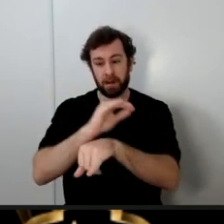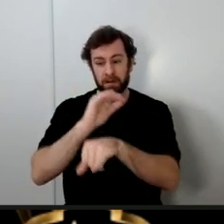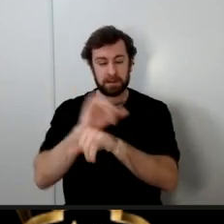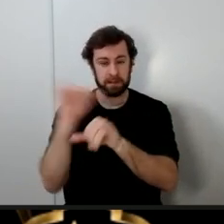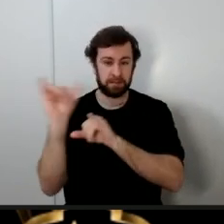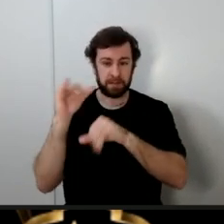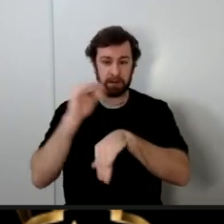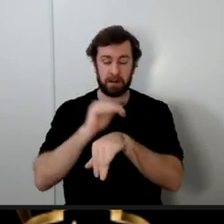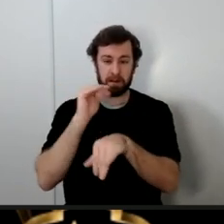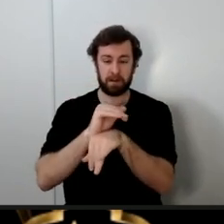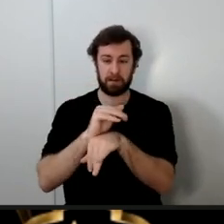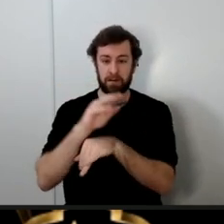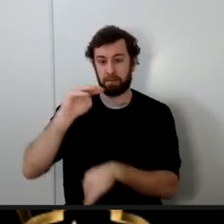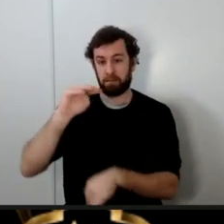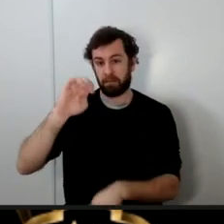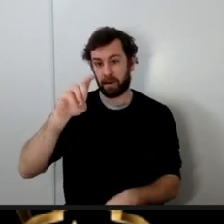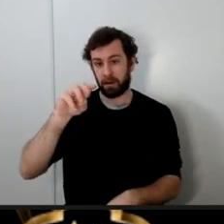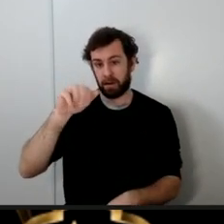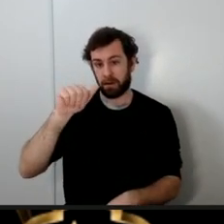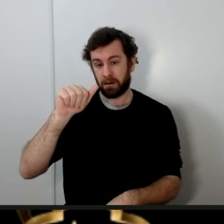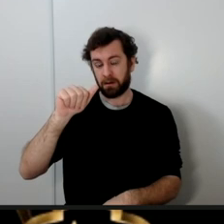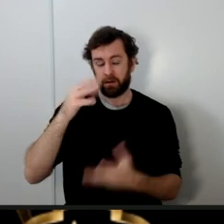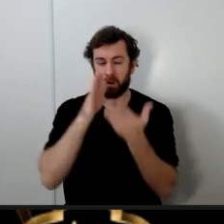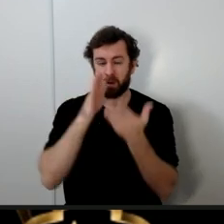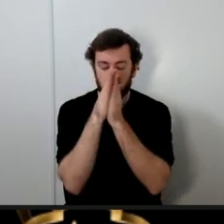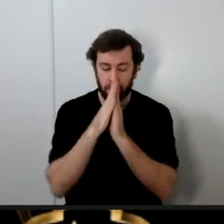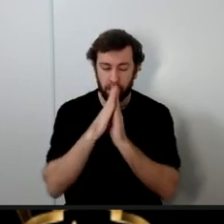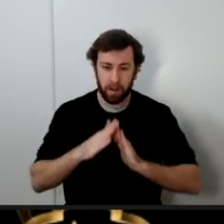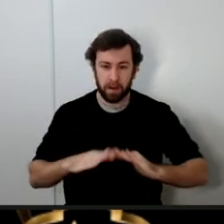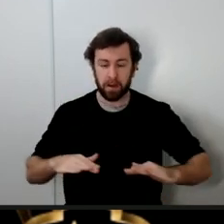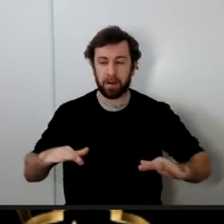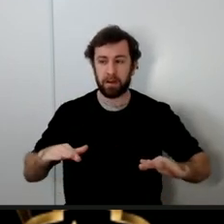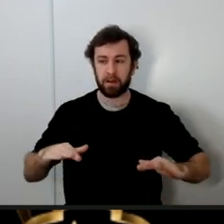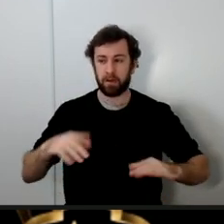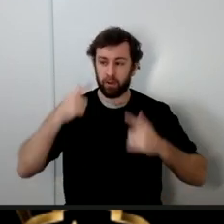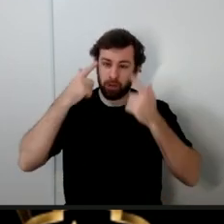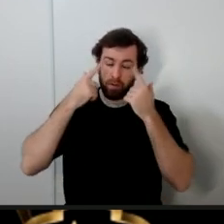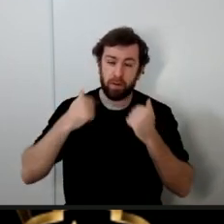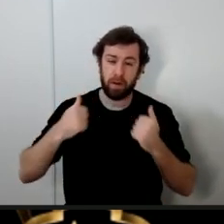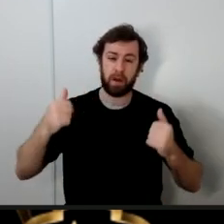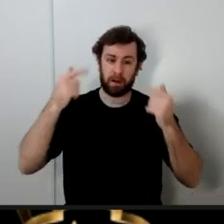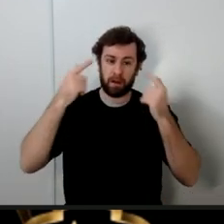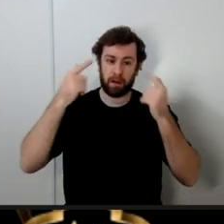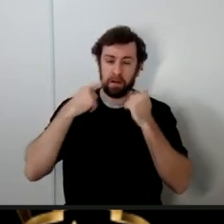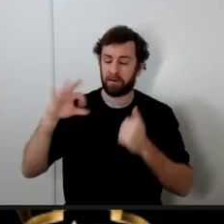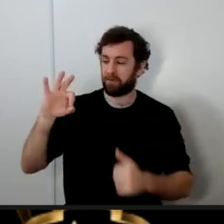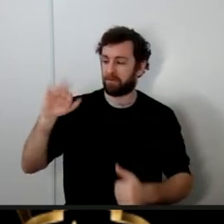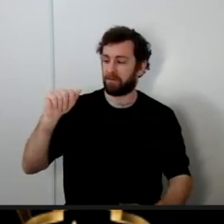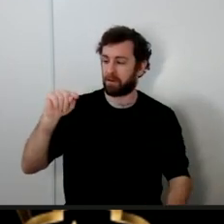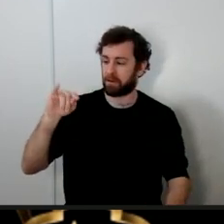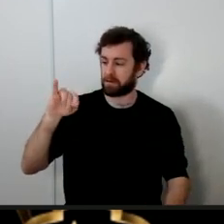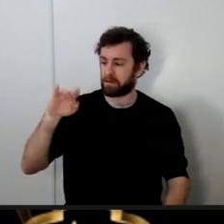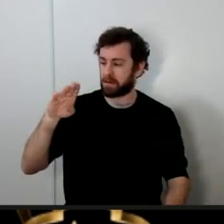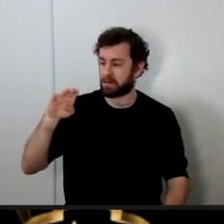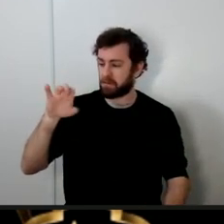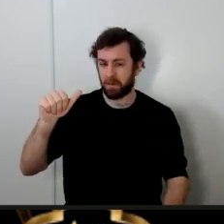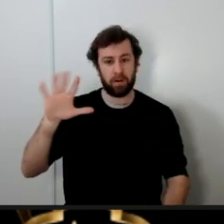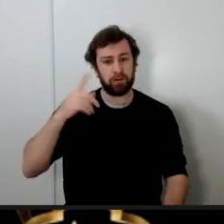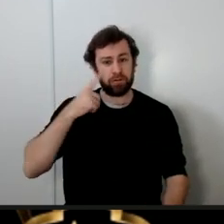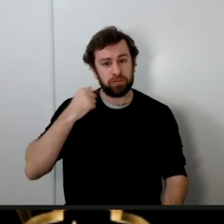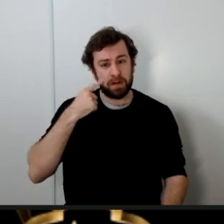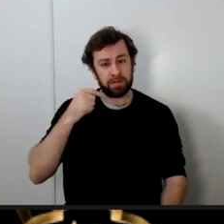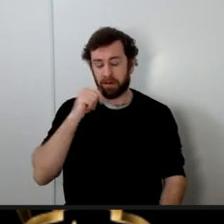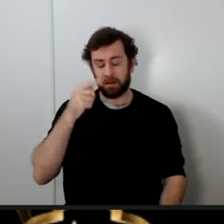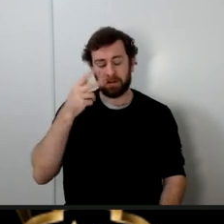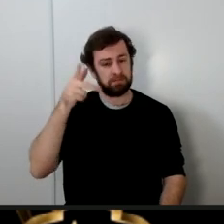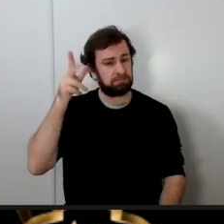quiet the cries of Lady Fatima were no longer being heard for two months she